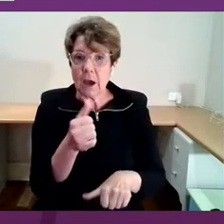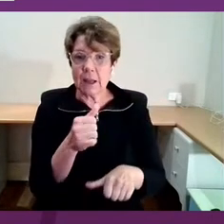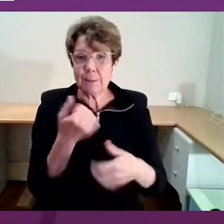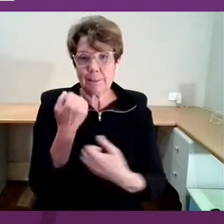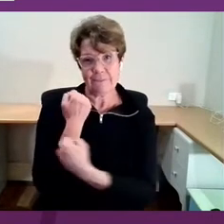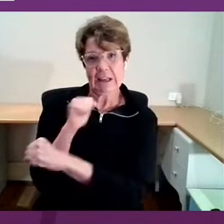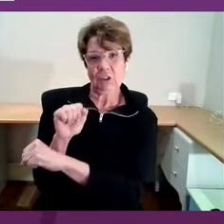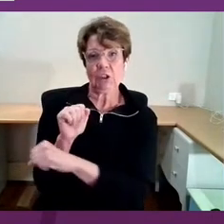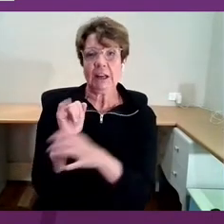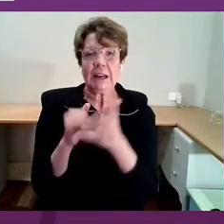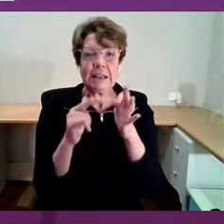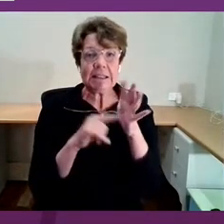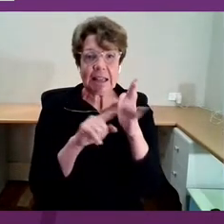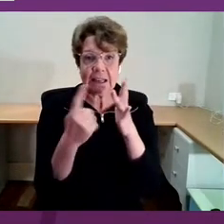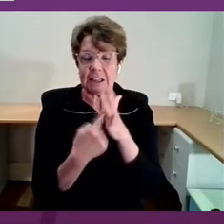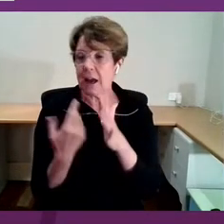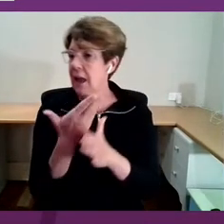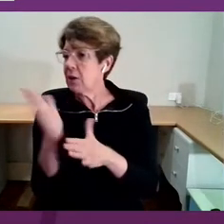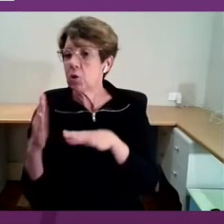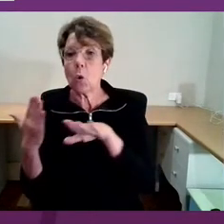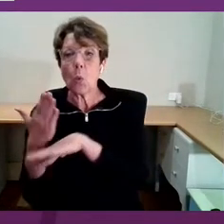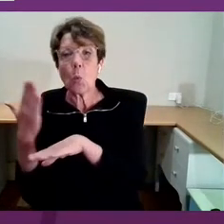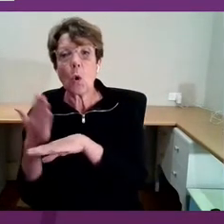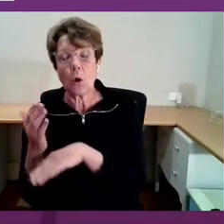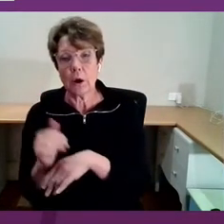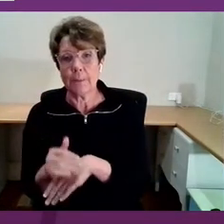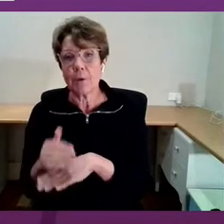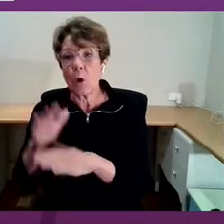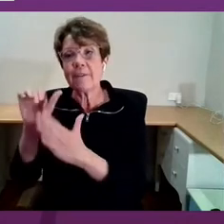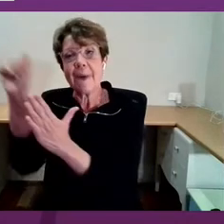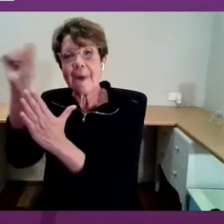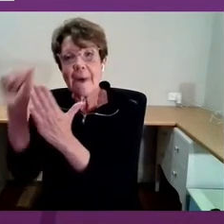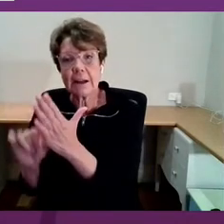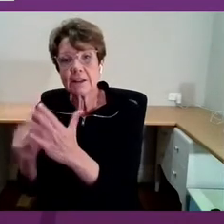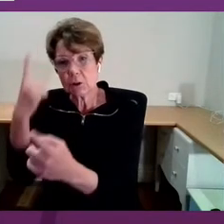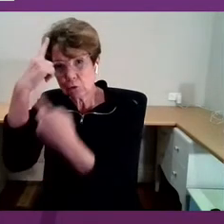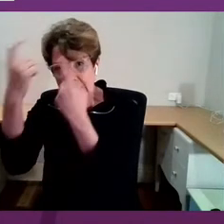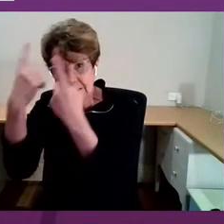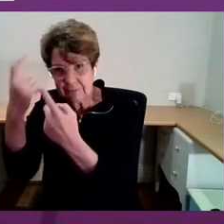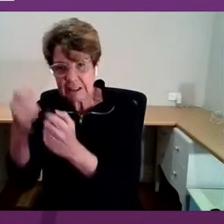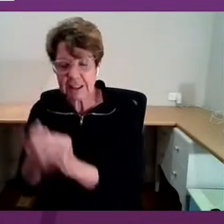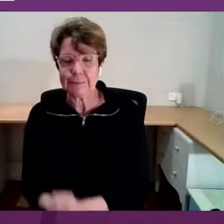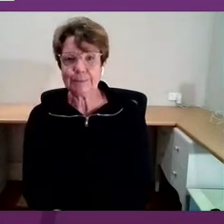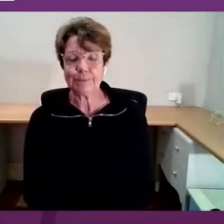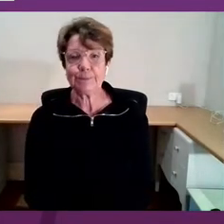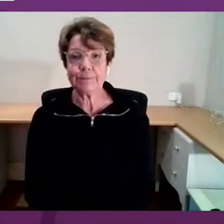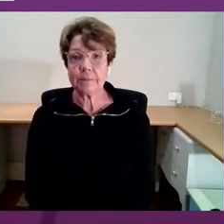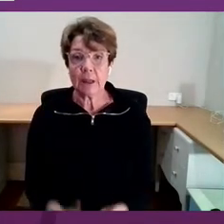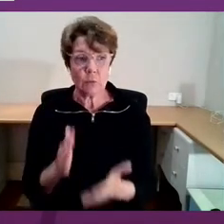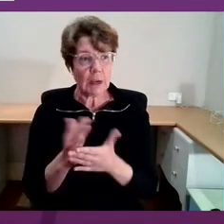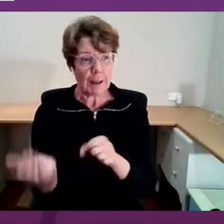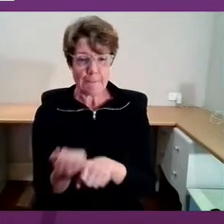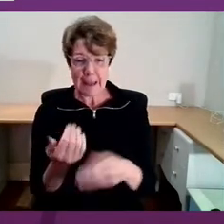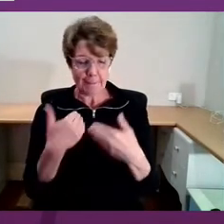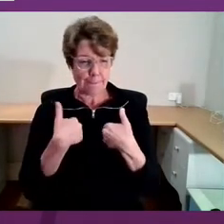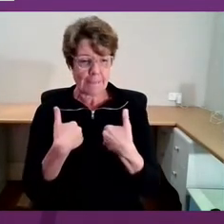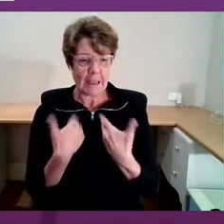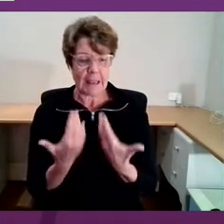work that you all do in terms of arts and creativity, it's enabled me, I think, to try and better understand